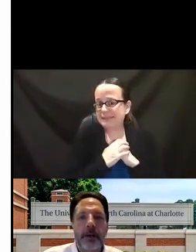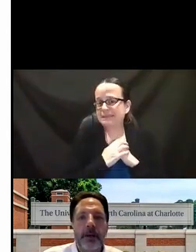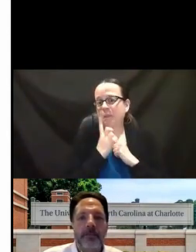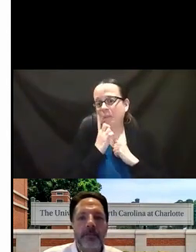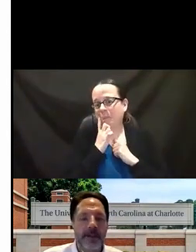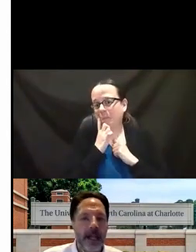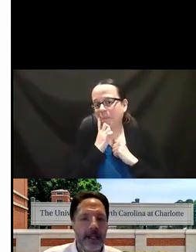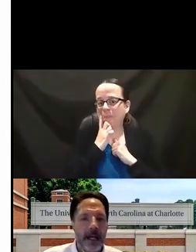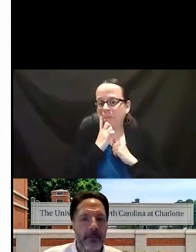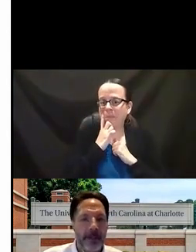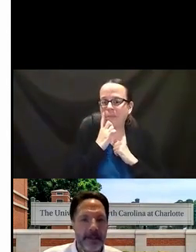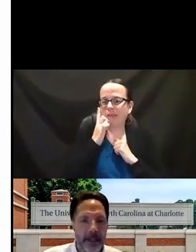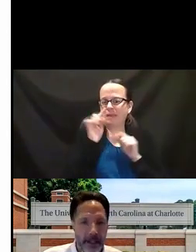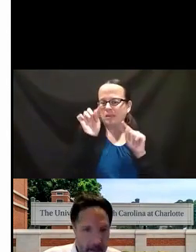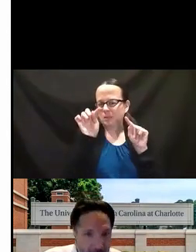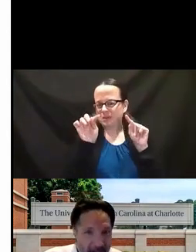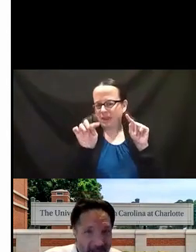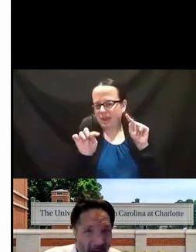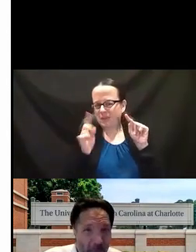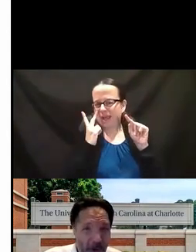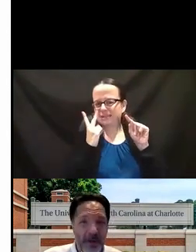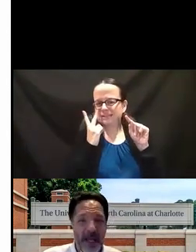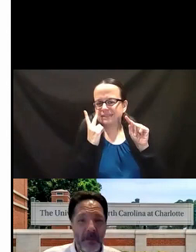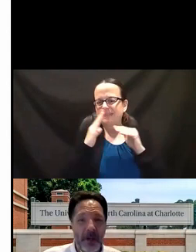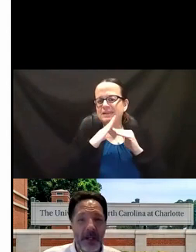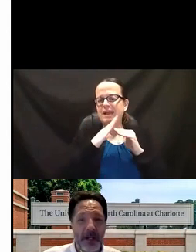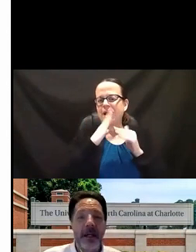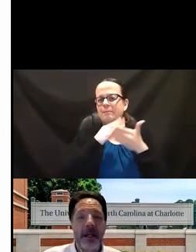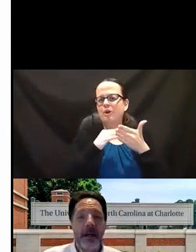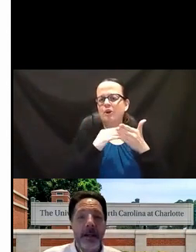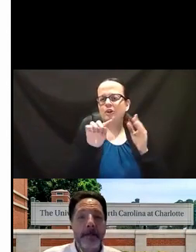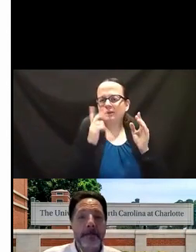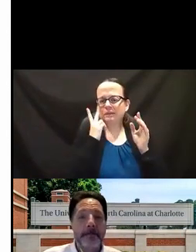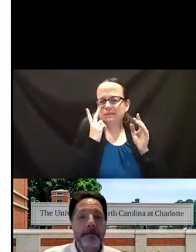I don't know if you can just slide down. I'm just seeing the top part on that one.